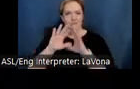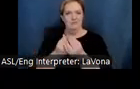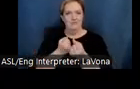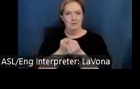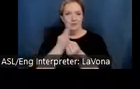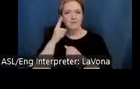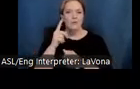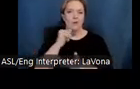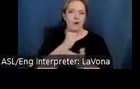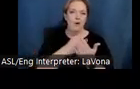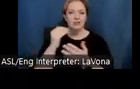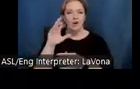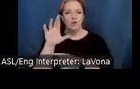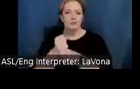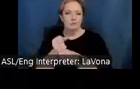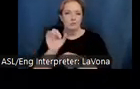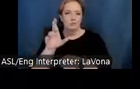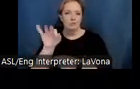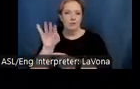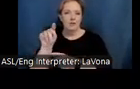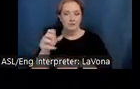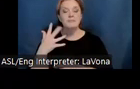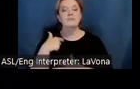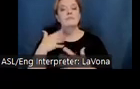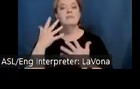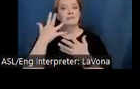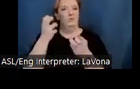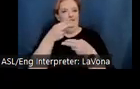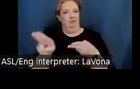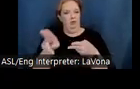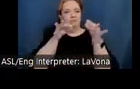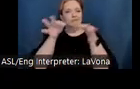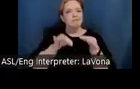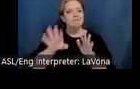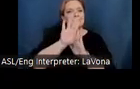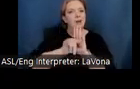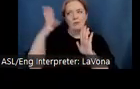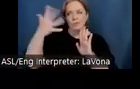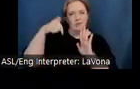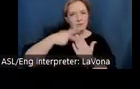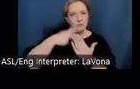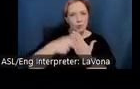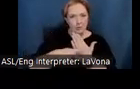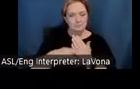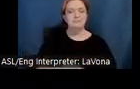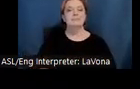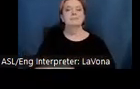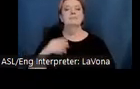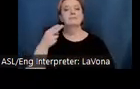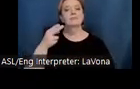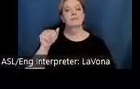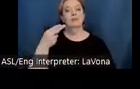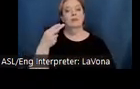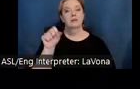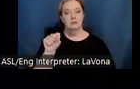first time, I'd like to share a brief background on this program before we jump into today's presentation. The Historic Artists, Homes, and